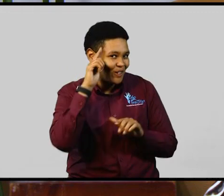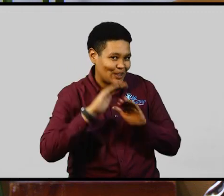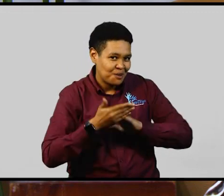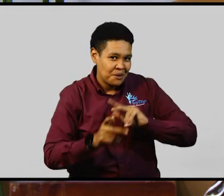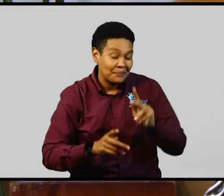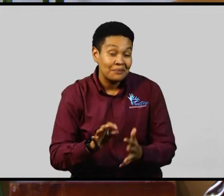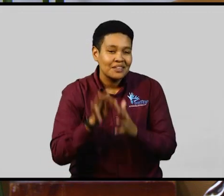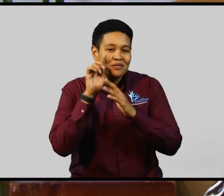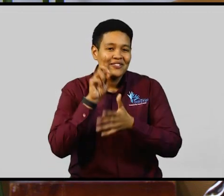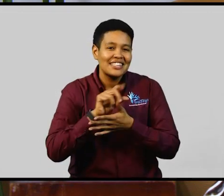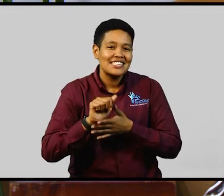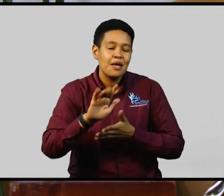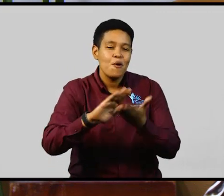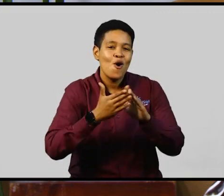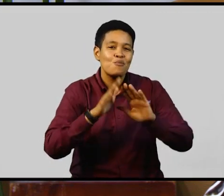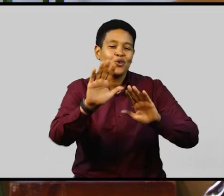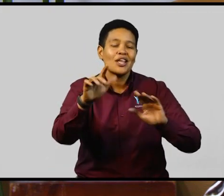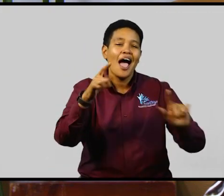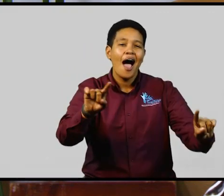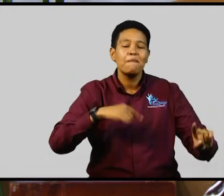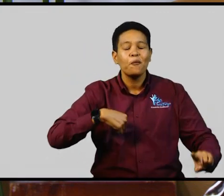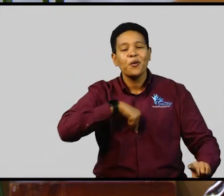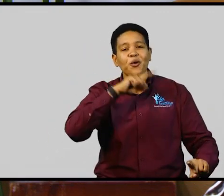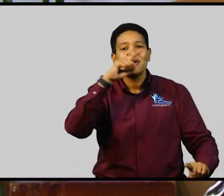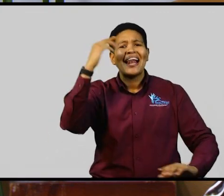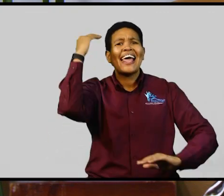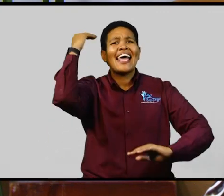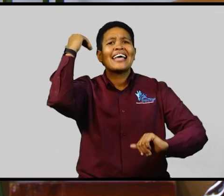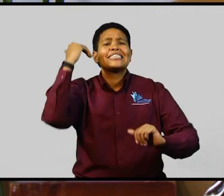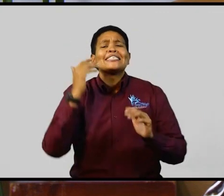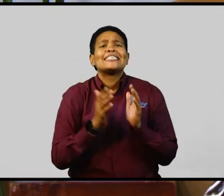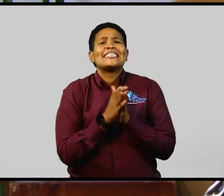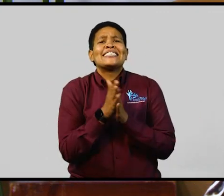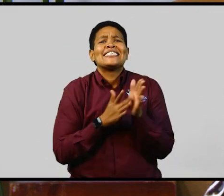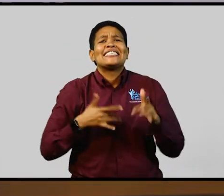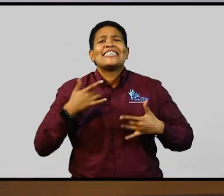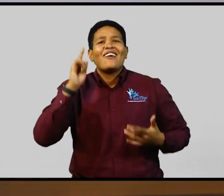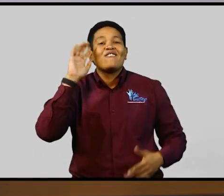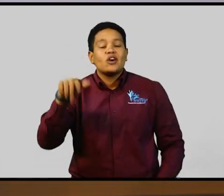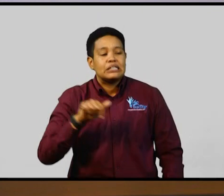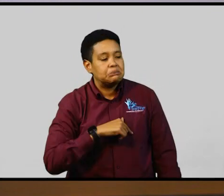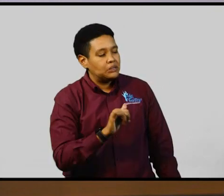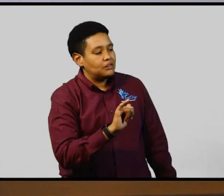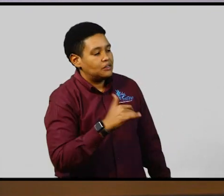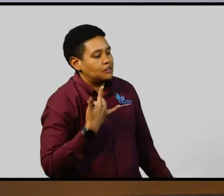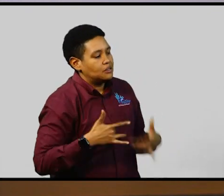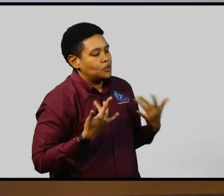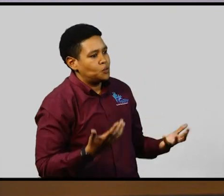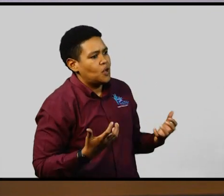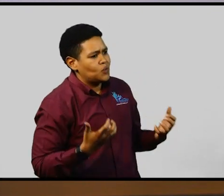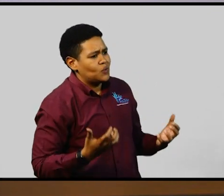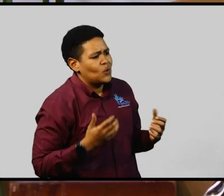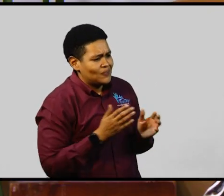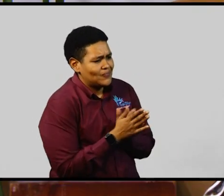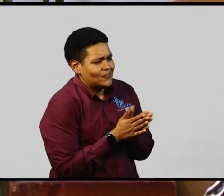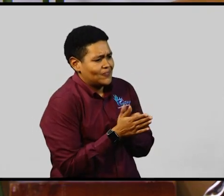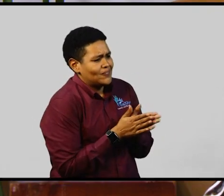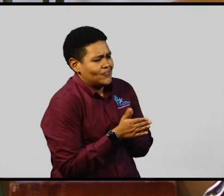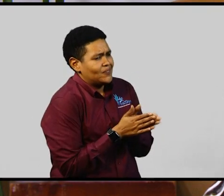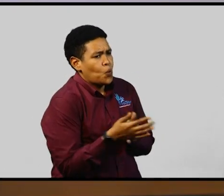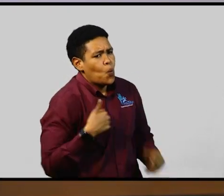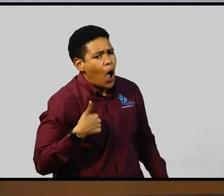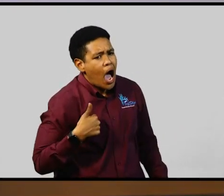for persons with disabilities. We anticipate it all. I am anticipating that, too. It's really